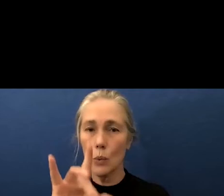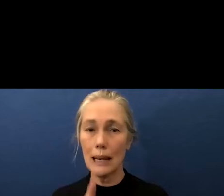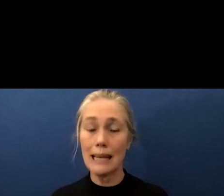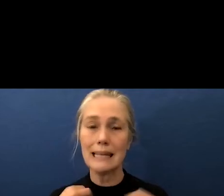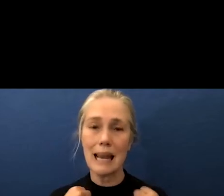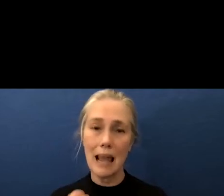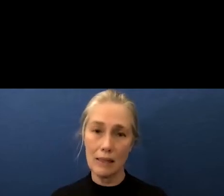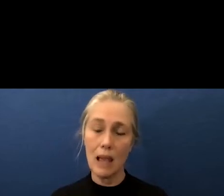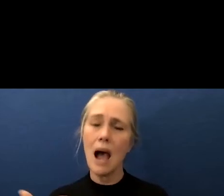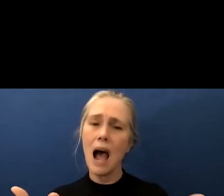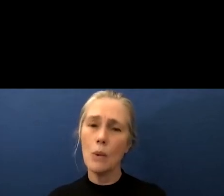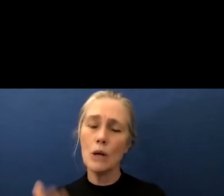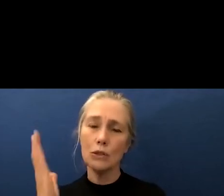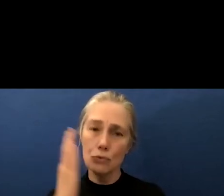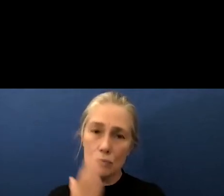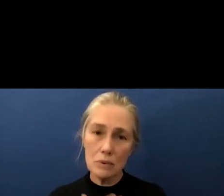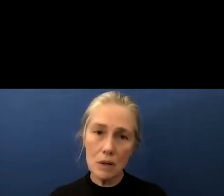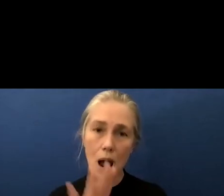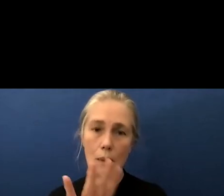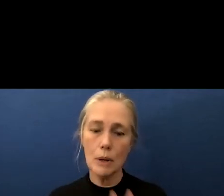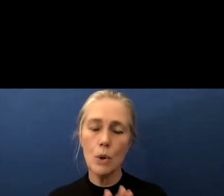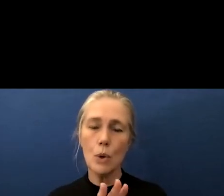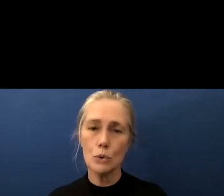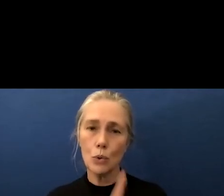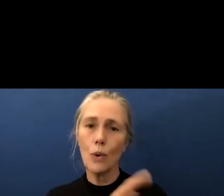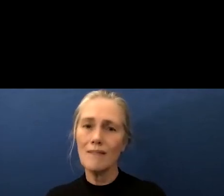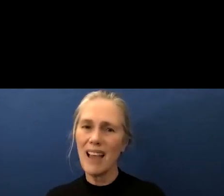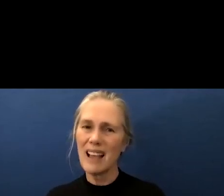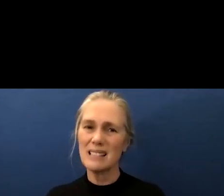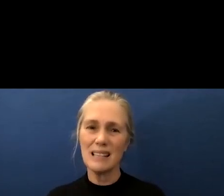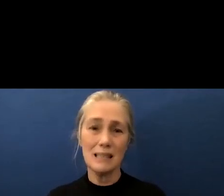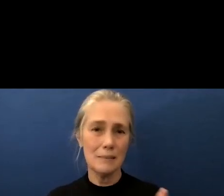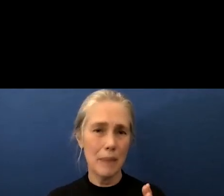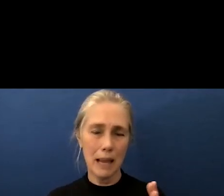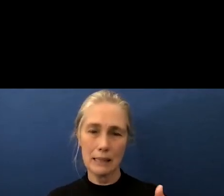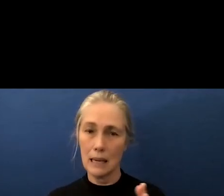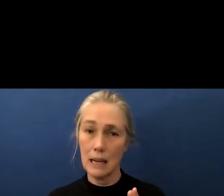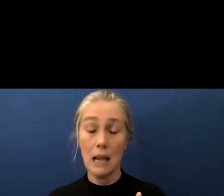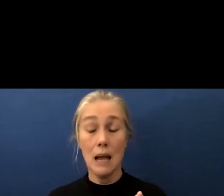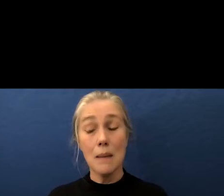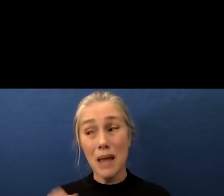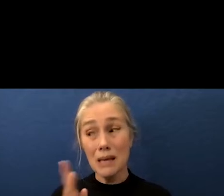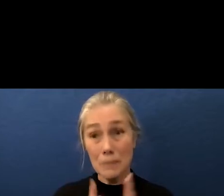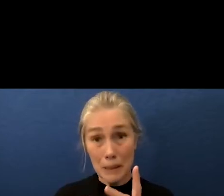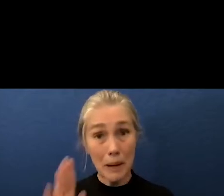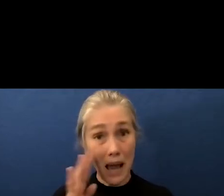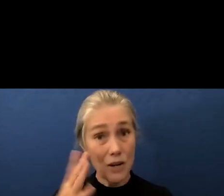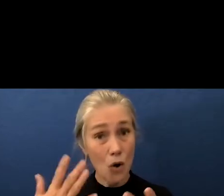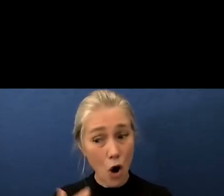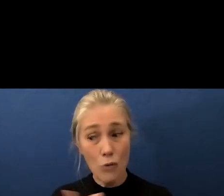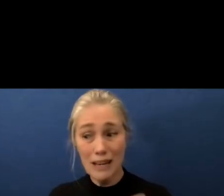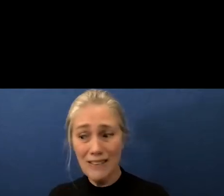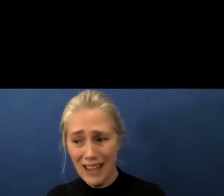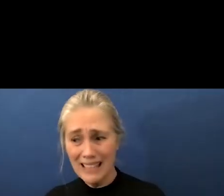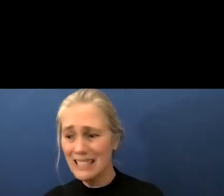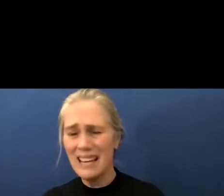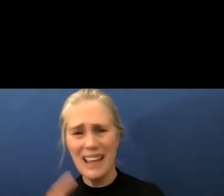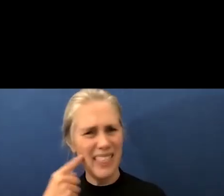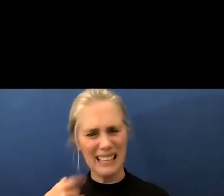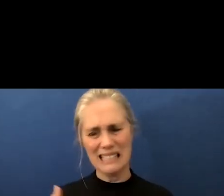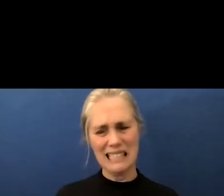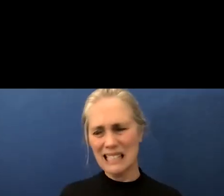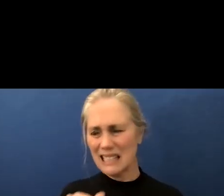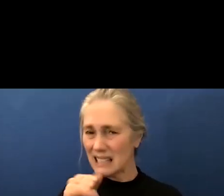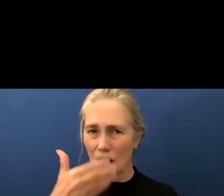stop school vaccine mandates many people i know who have already been vaccinated themselves are questioning giving these injections